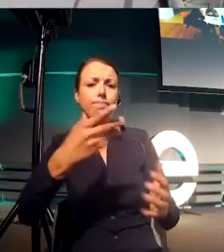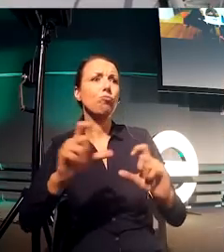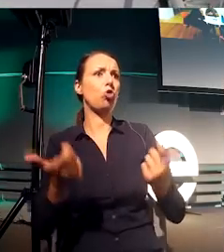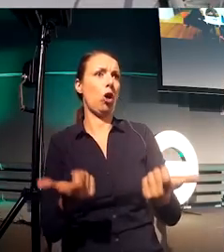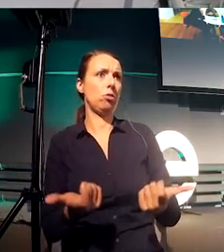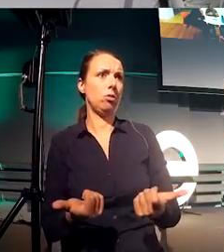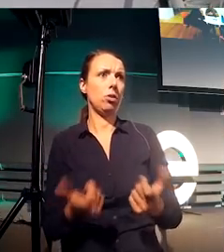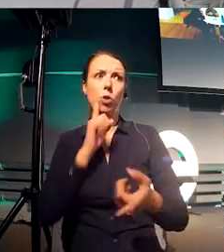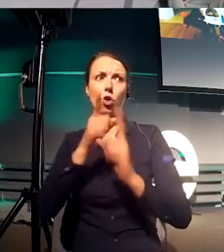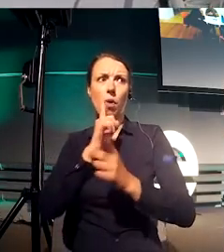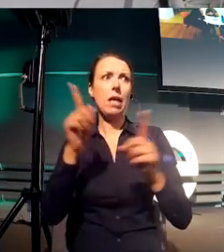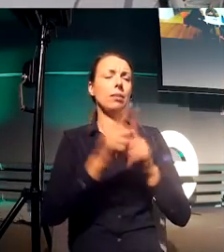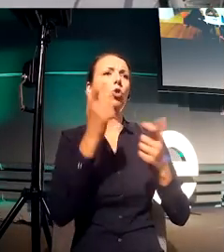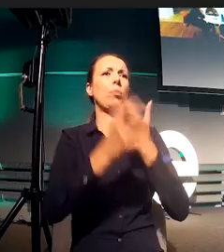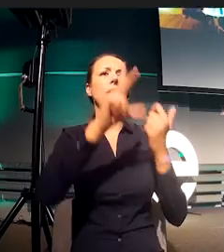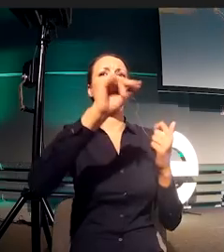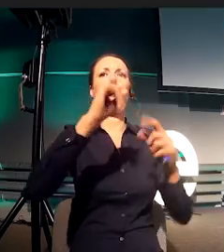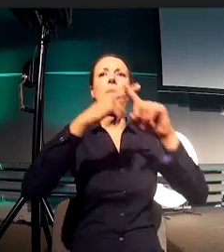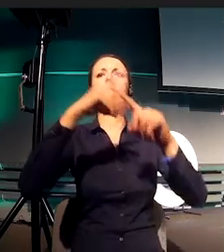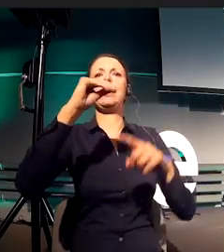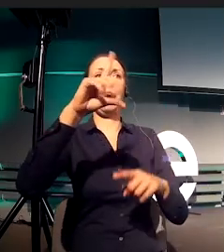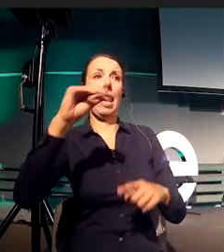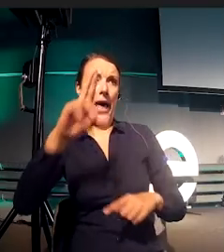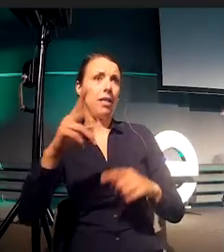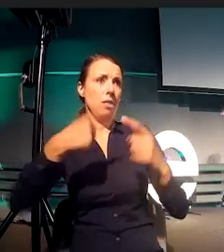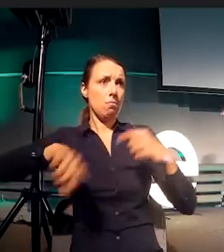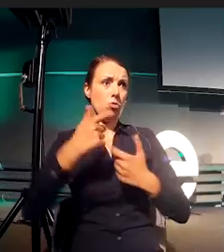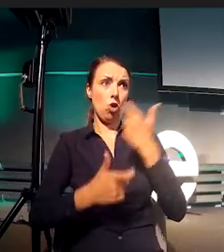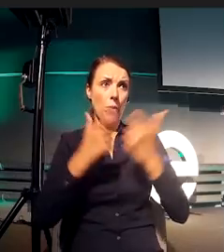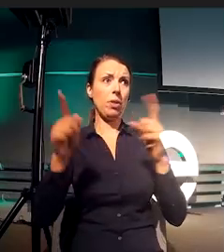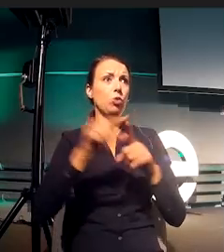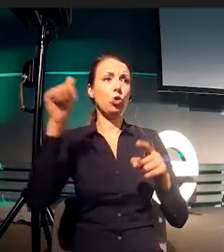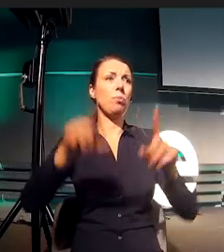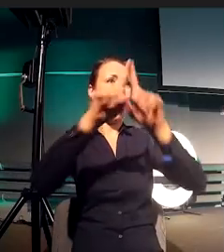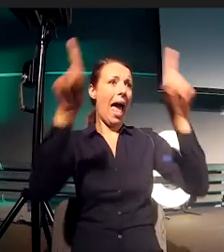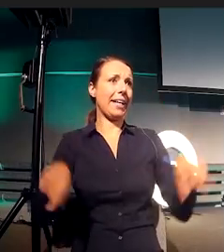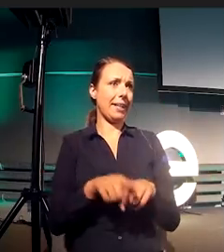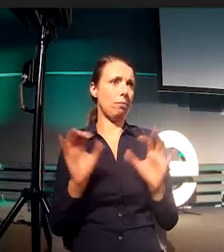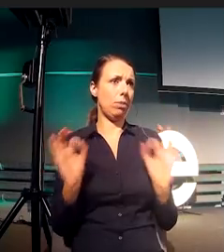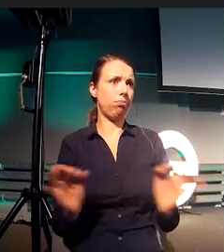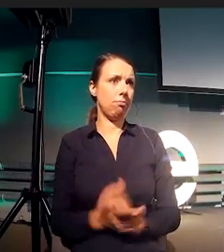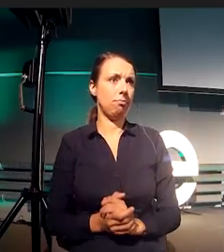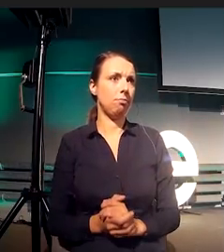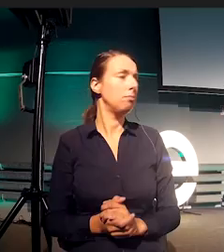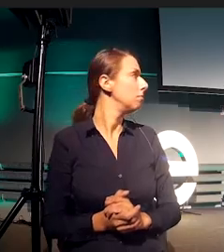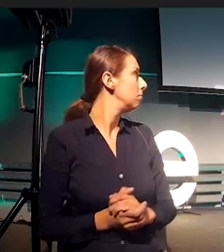go and create these screens. And this is where my romance with Fibonacci comes to play.